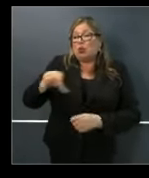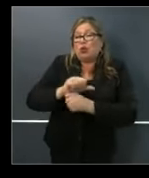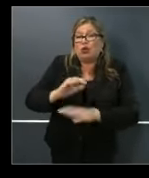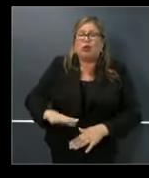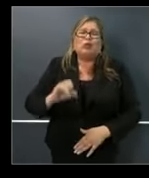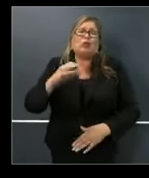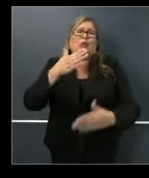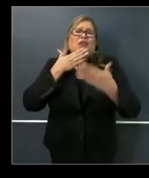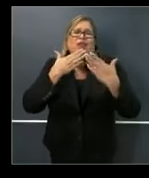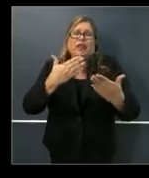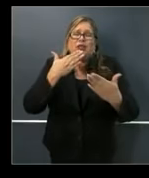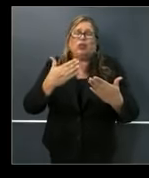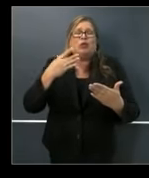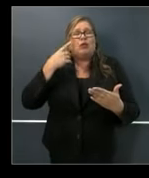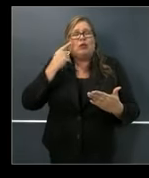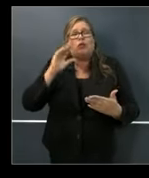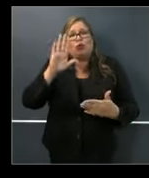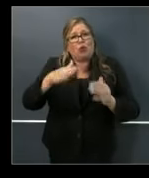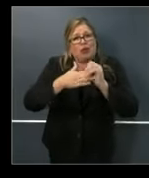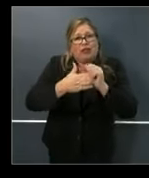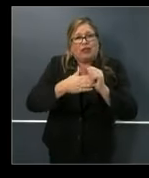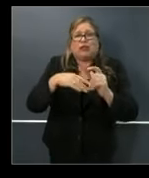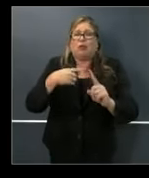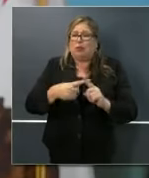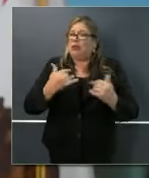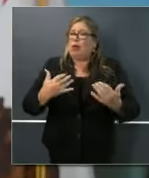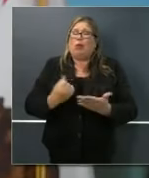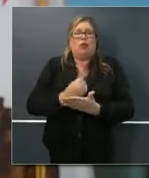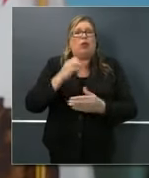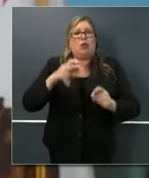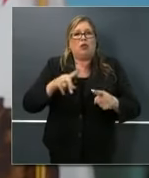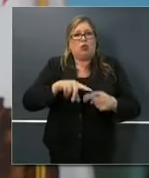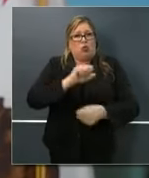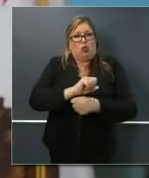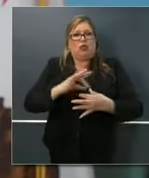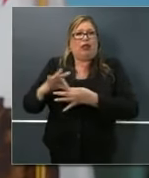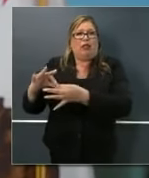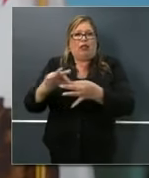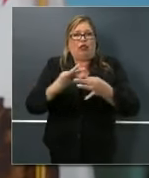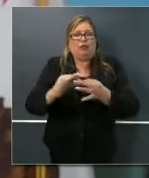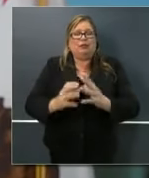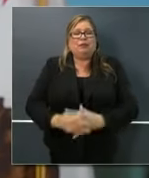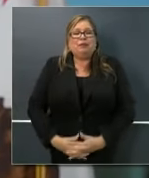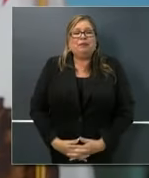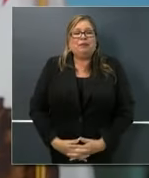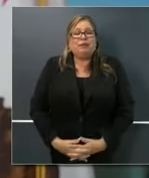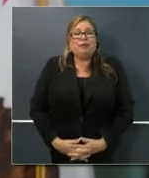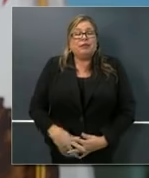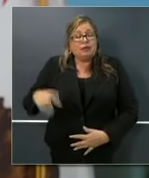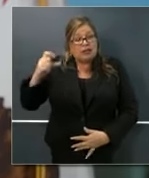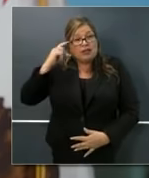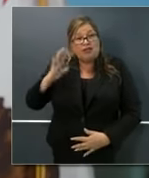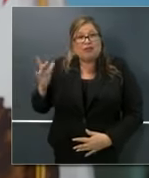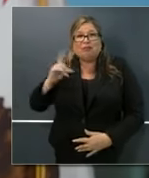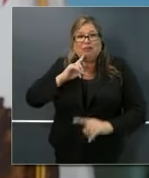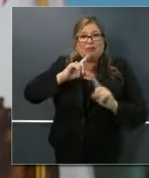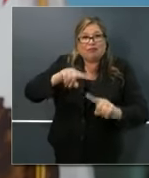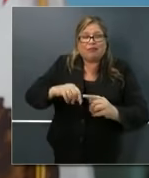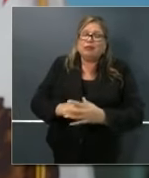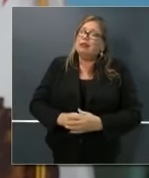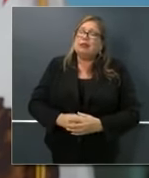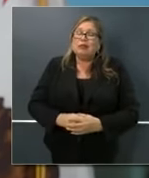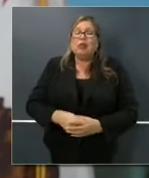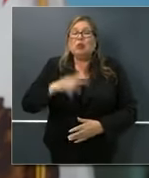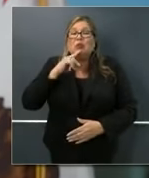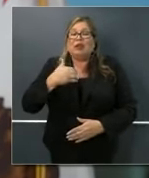leadership in this opportunity. Now, again, to both you, Ron, and John, we just really extend